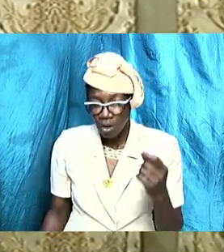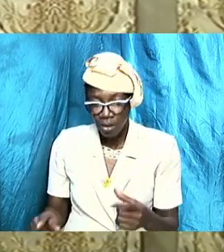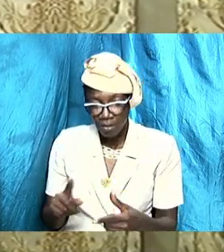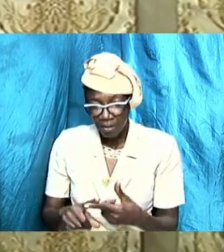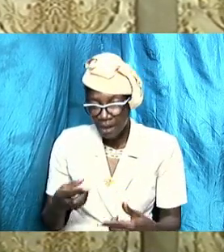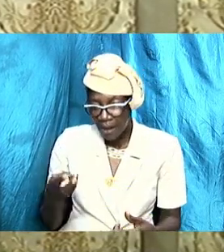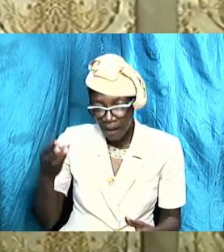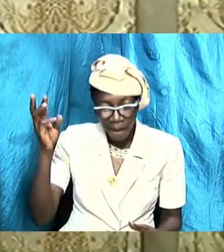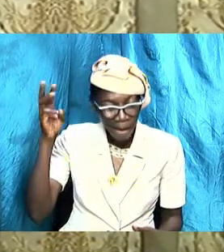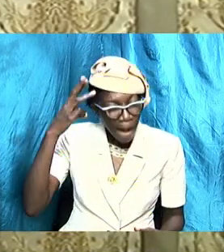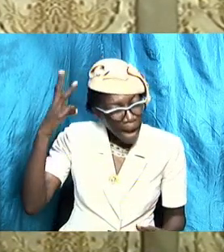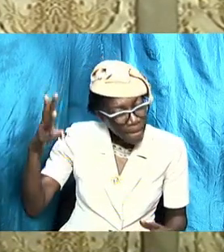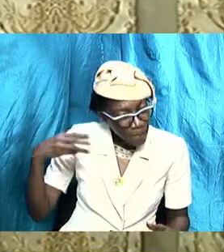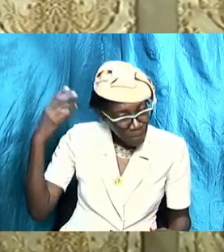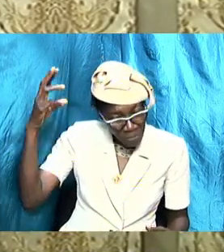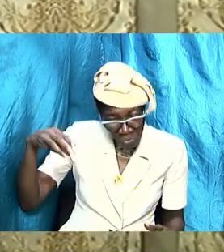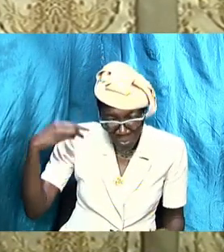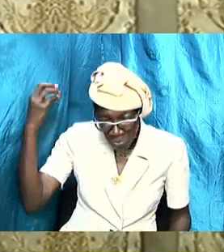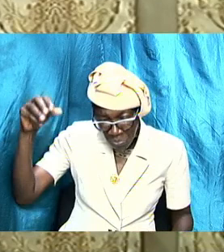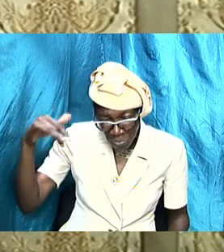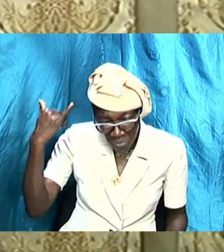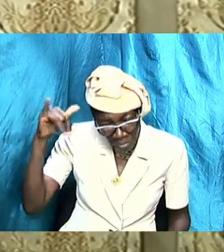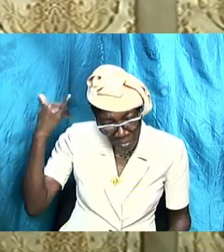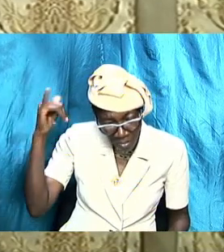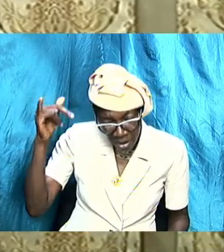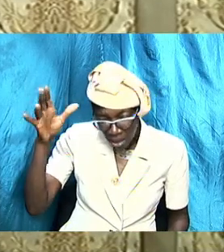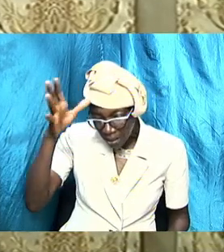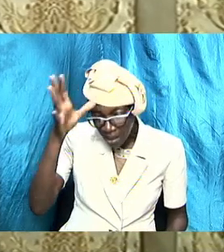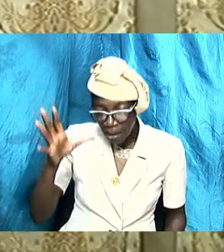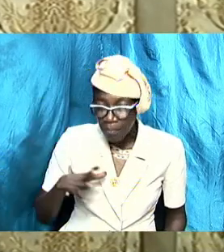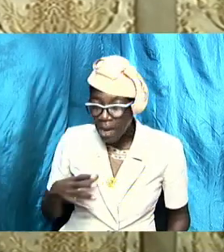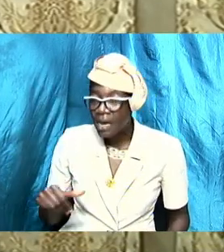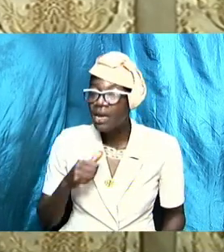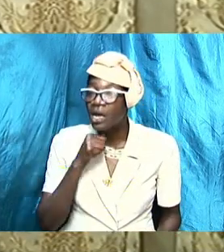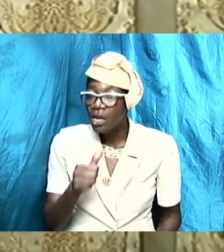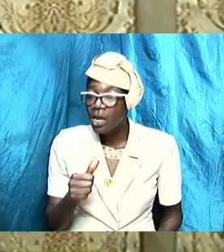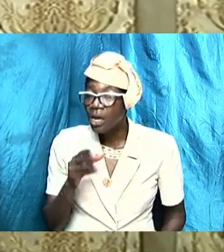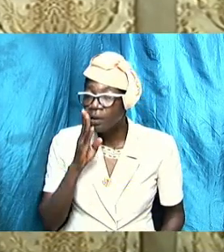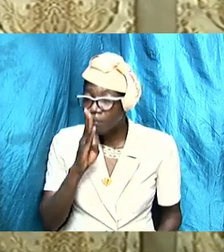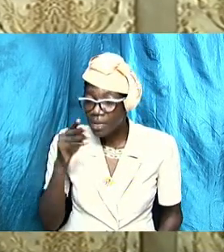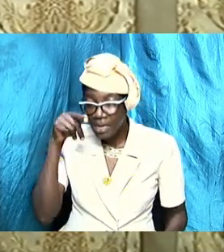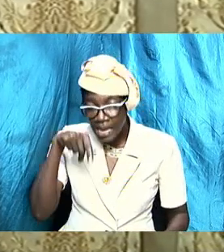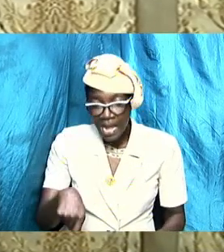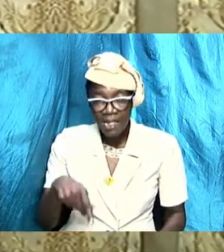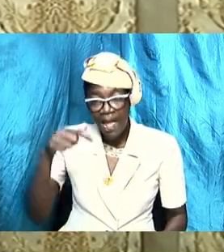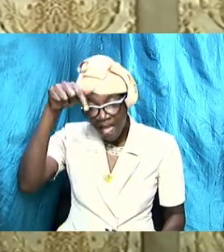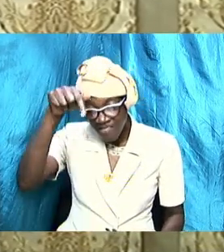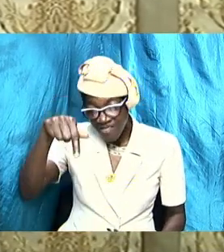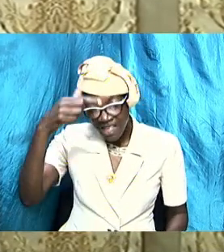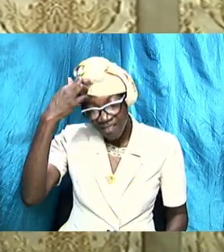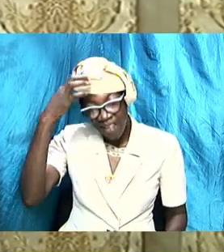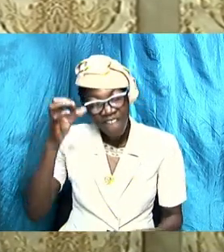and is not to be associated with this faith should not